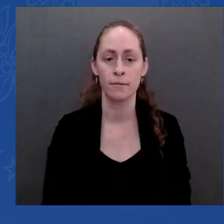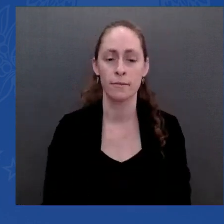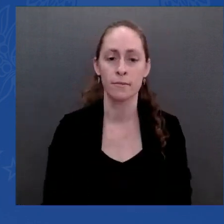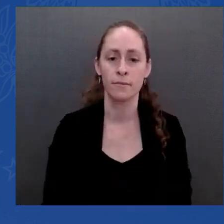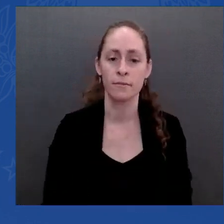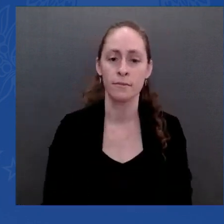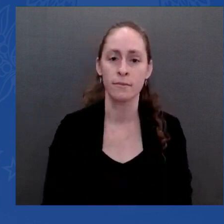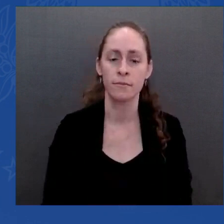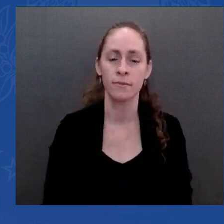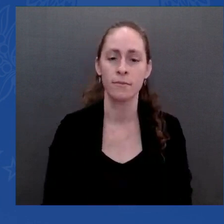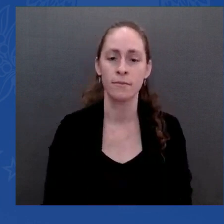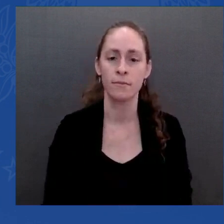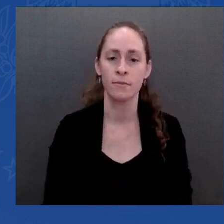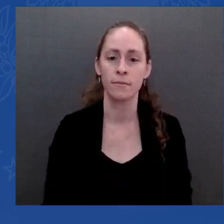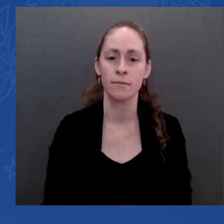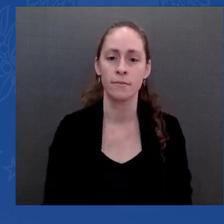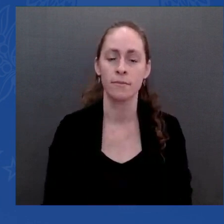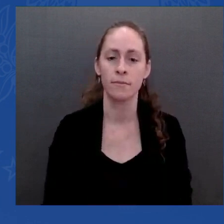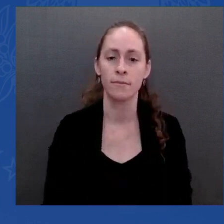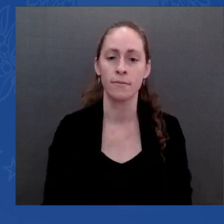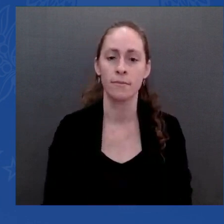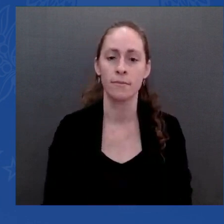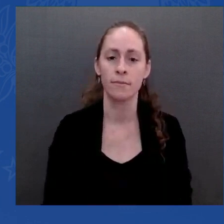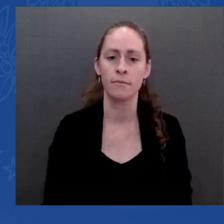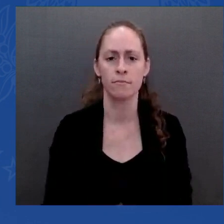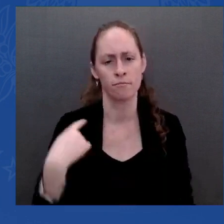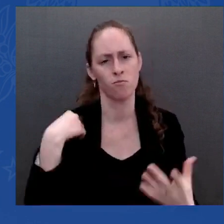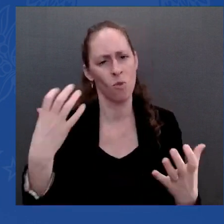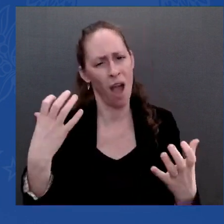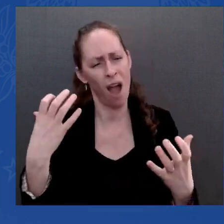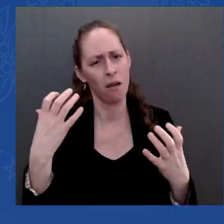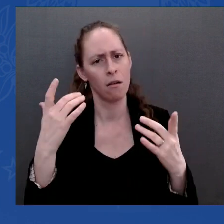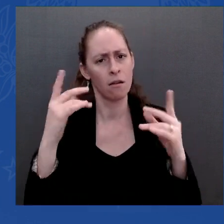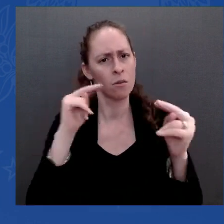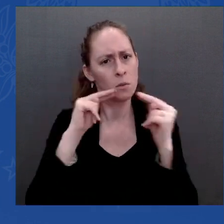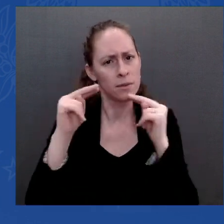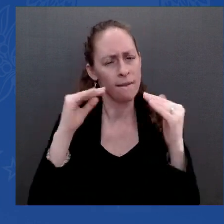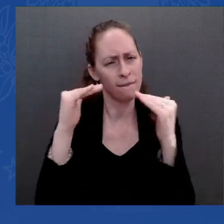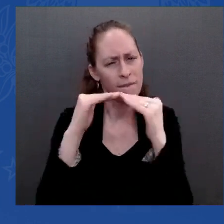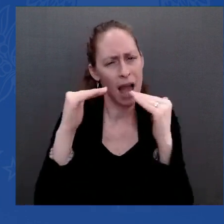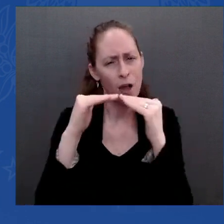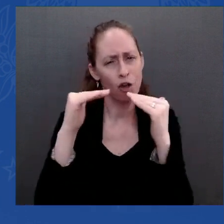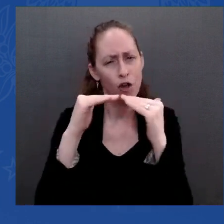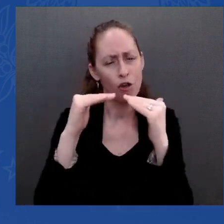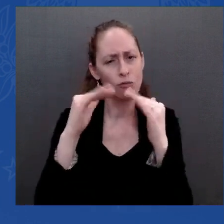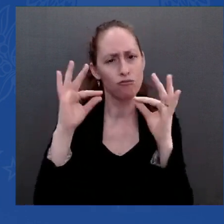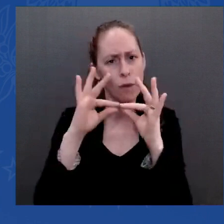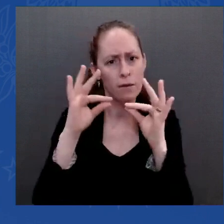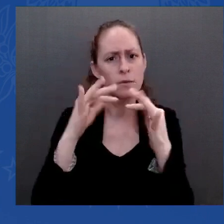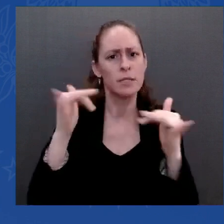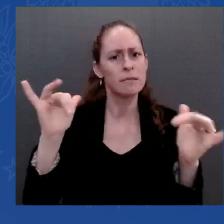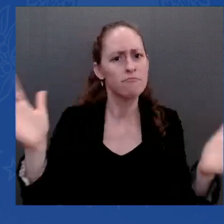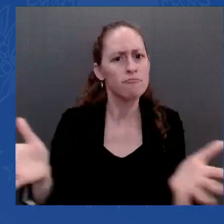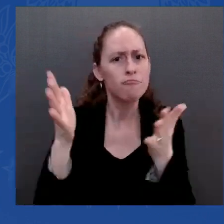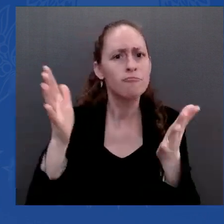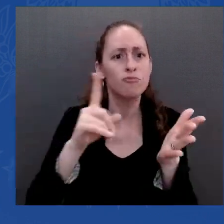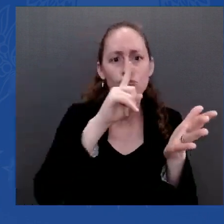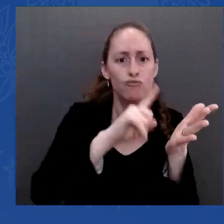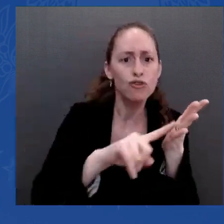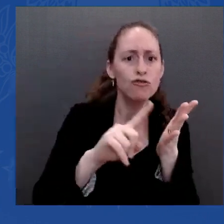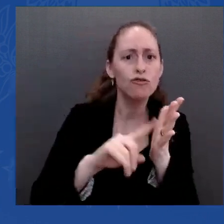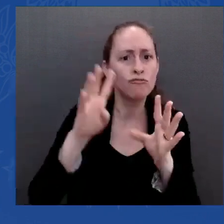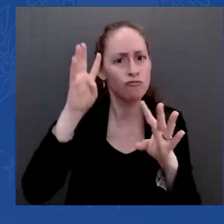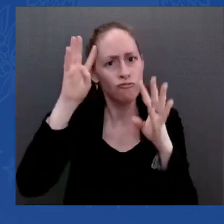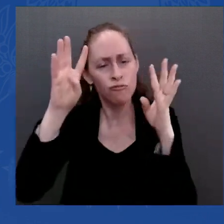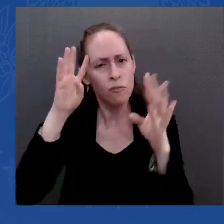reflects the cost of research and development and the need for significant profit, but still is affordable and has some relationship to the cost the drug